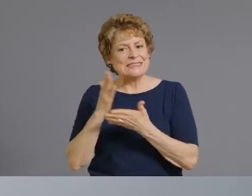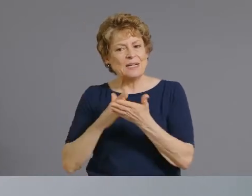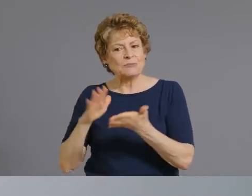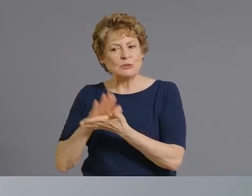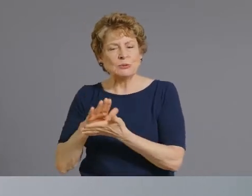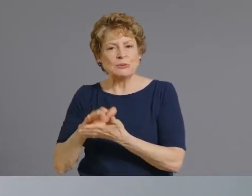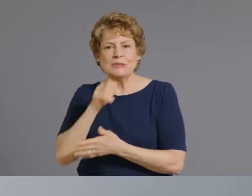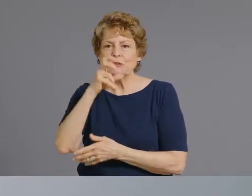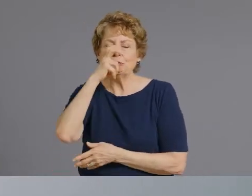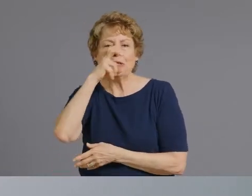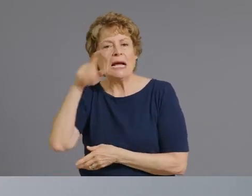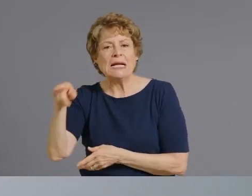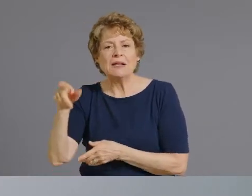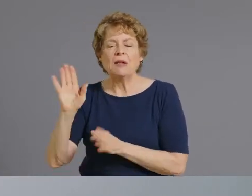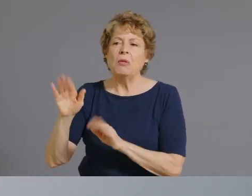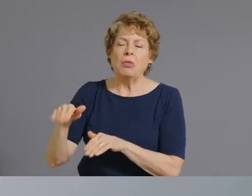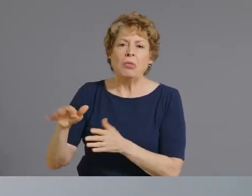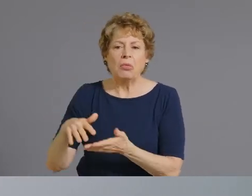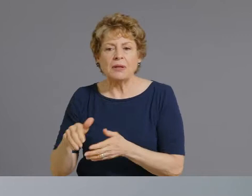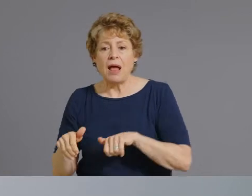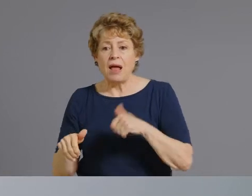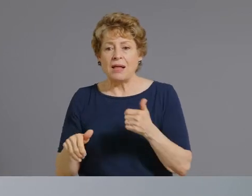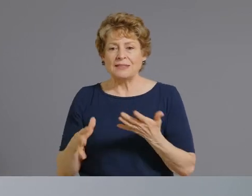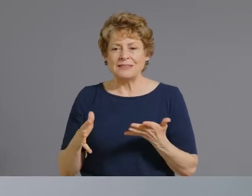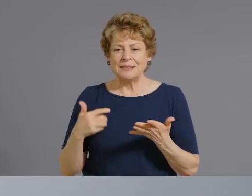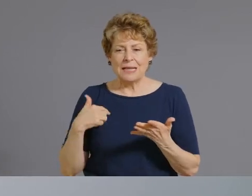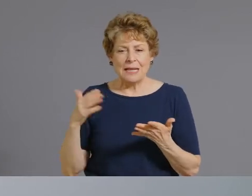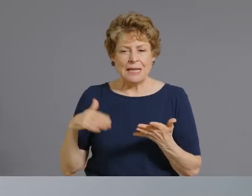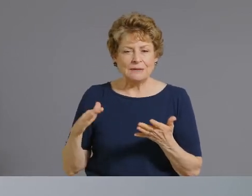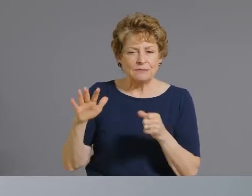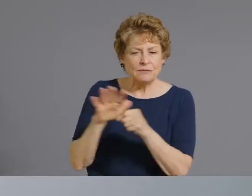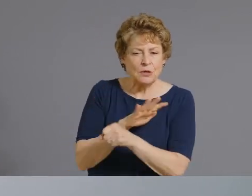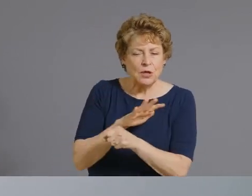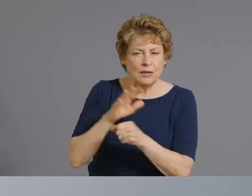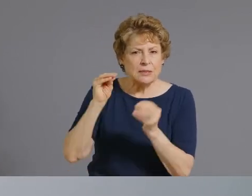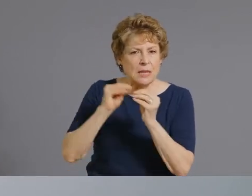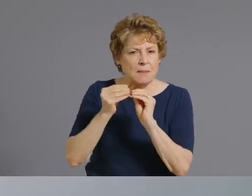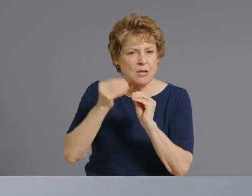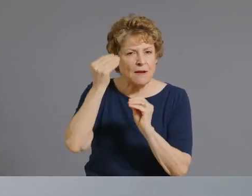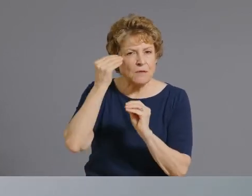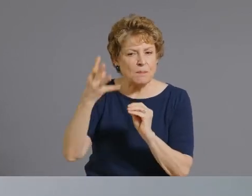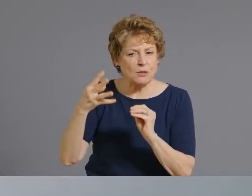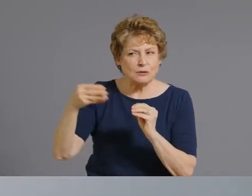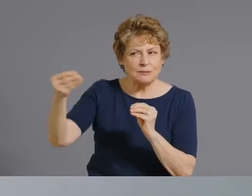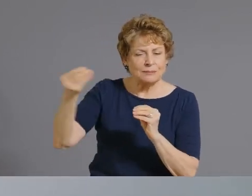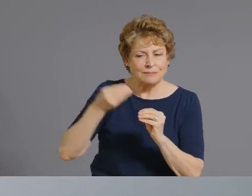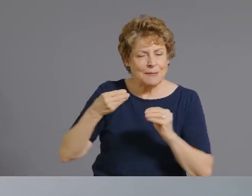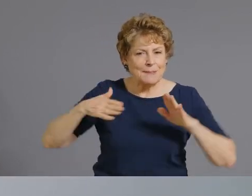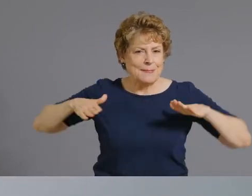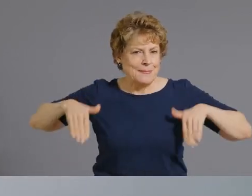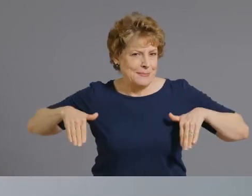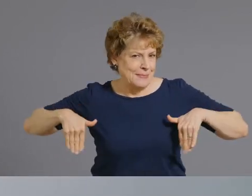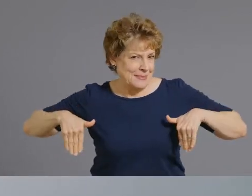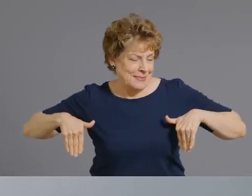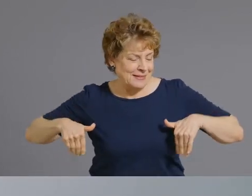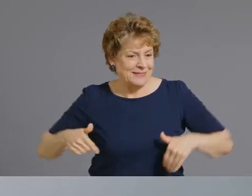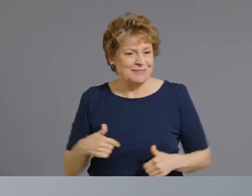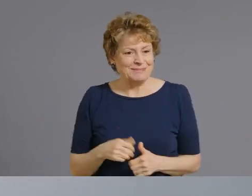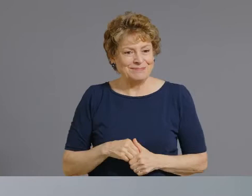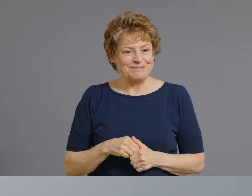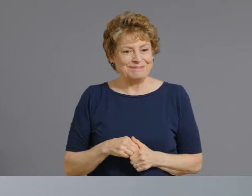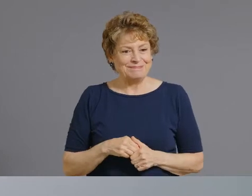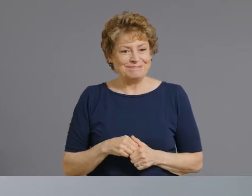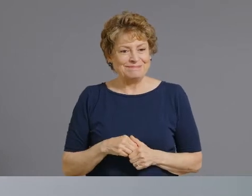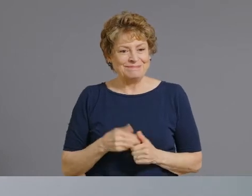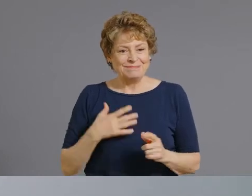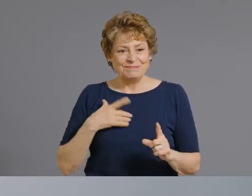little bit of difference but i don't have the exact data to be able to to share with you right now so bottom line should arizona get rid of the personal